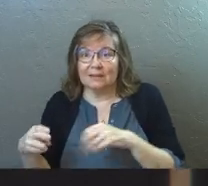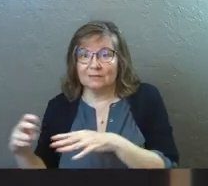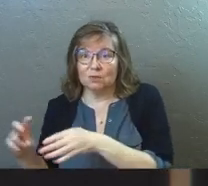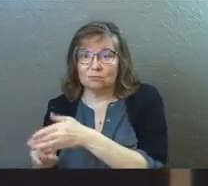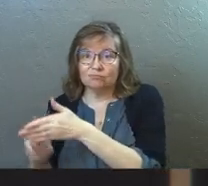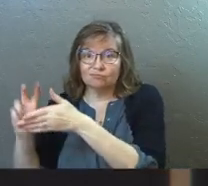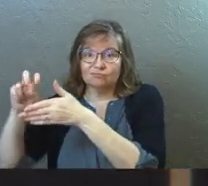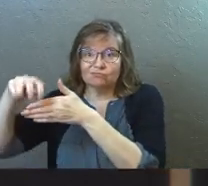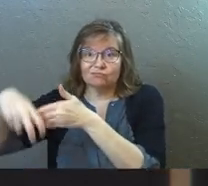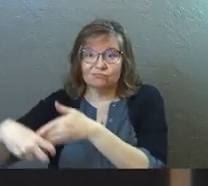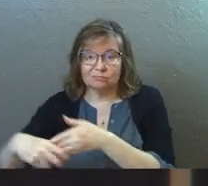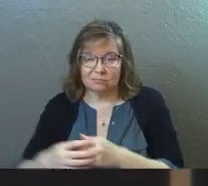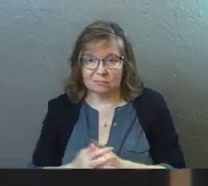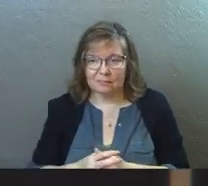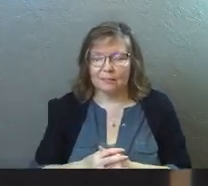robbers.